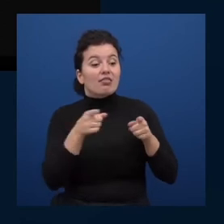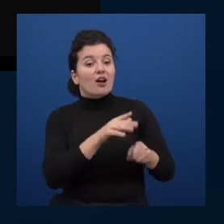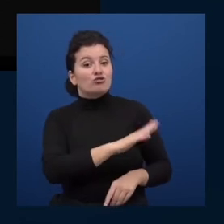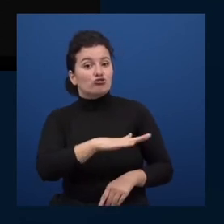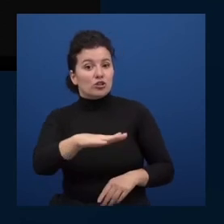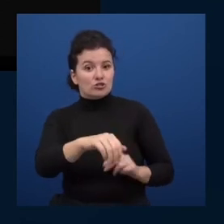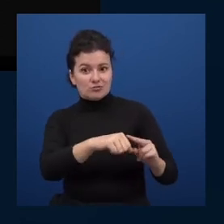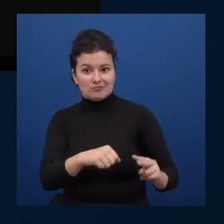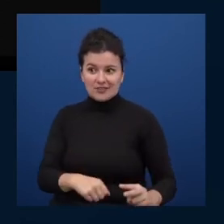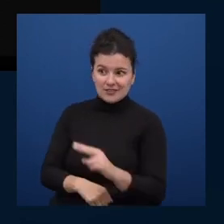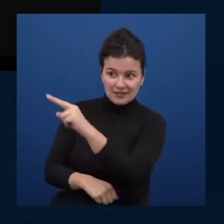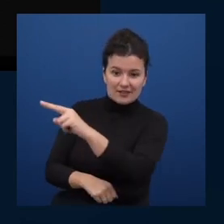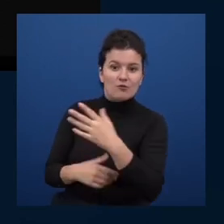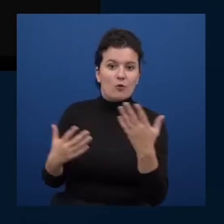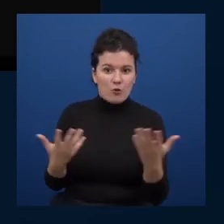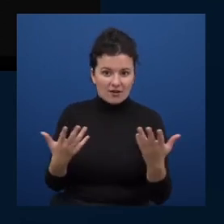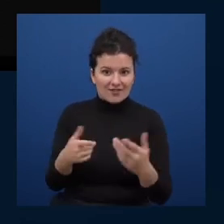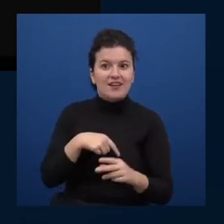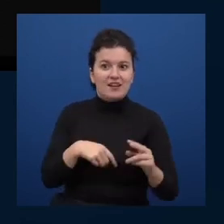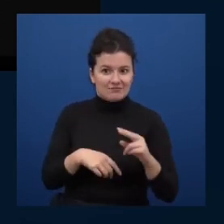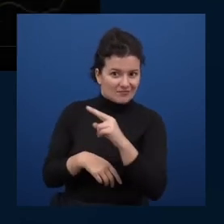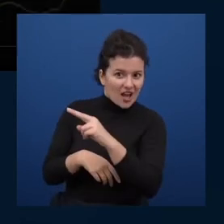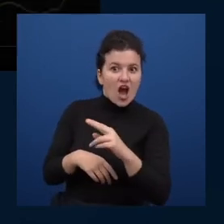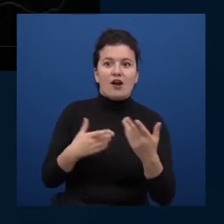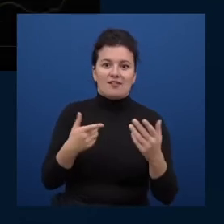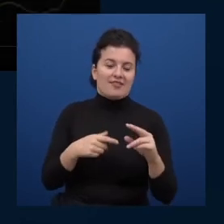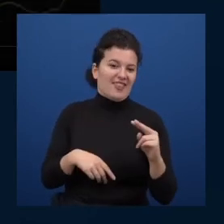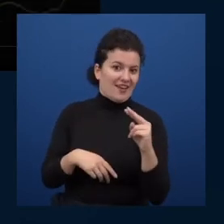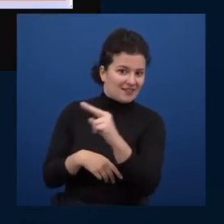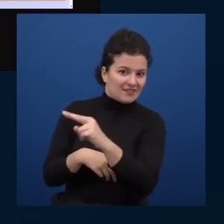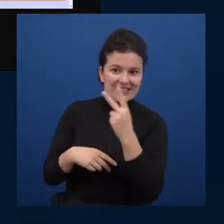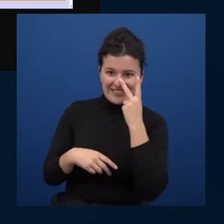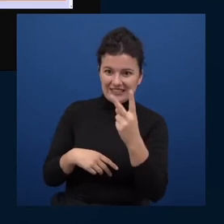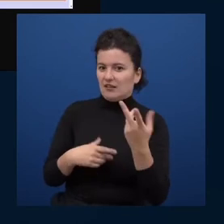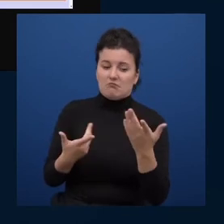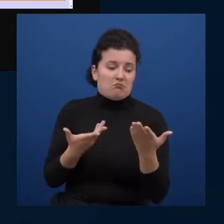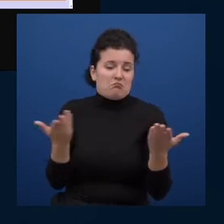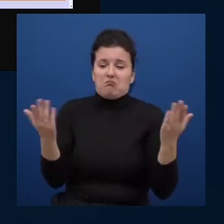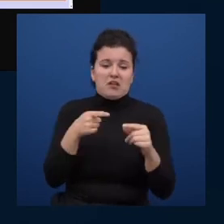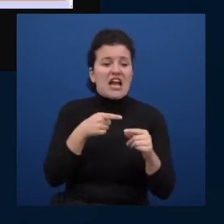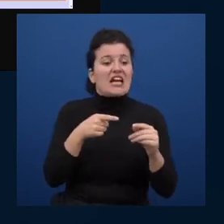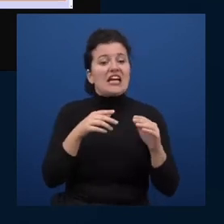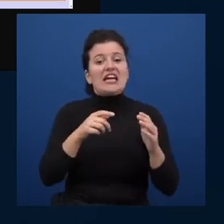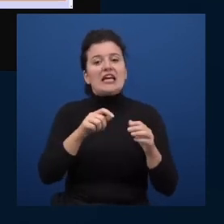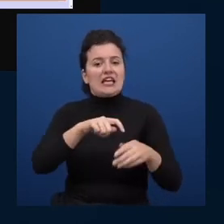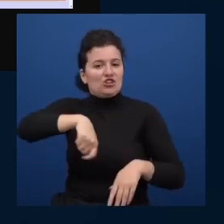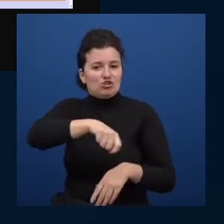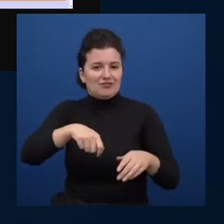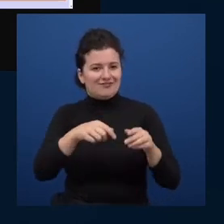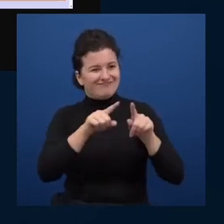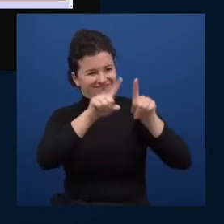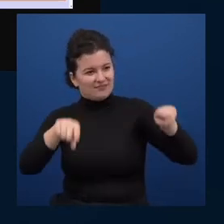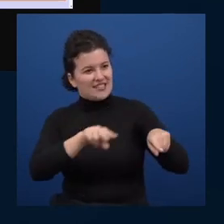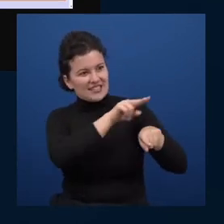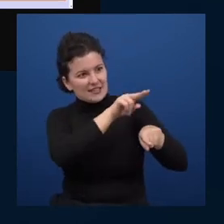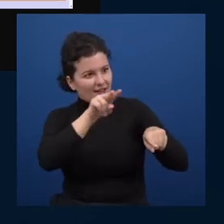in the kitchen that shows what daddy's blood sugar is so they can check on me if they need to all of that is